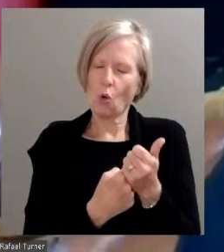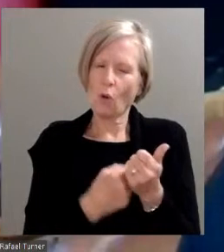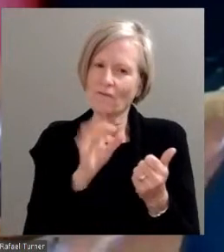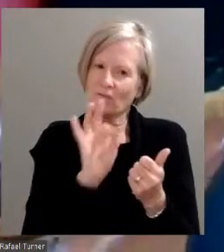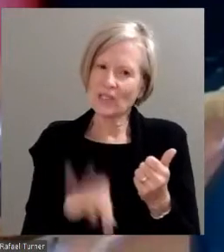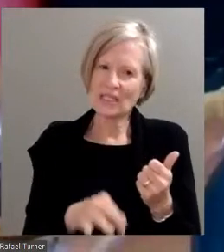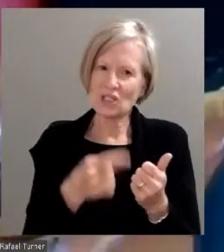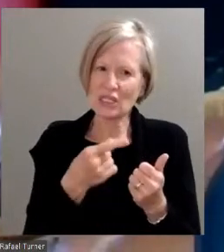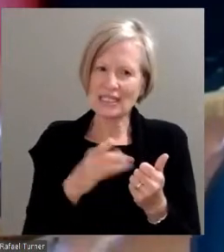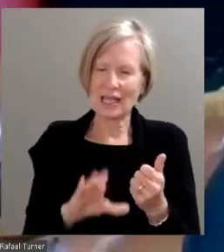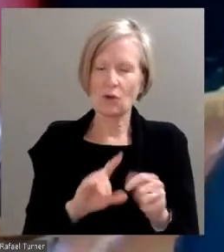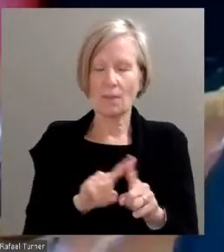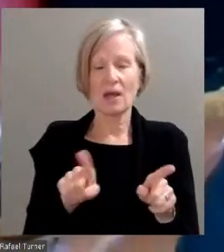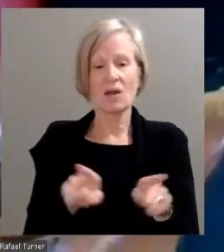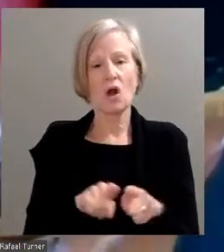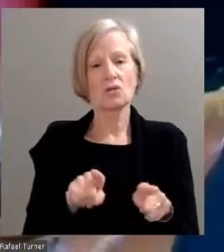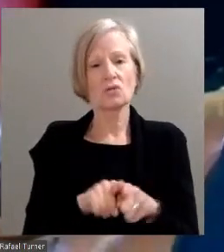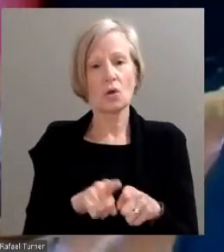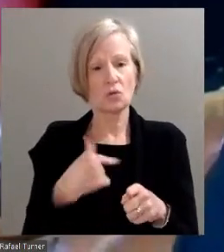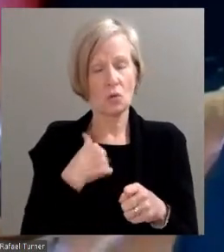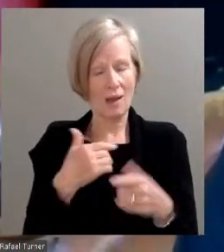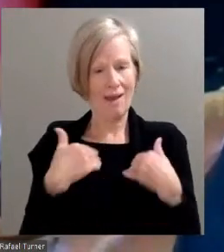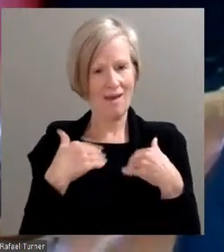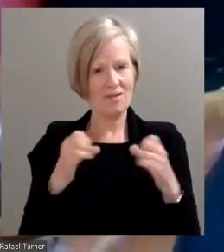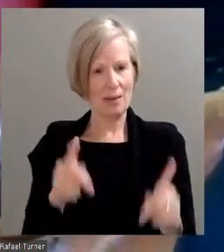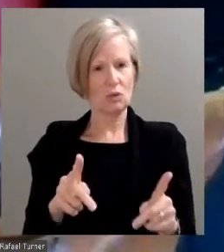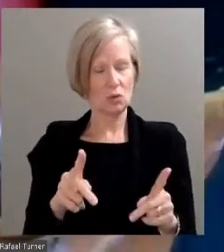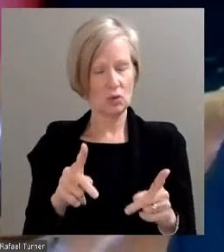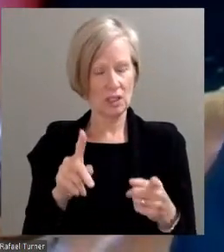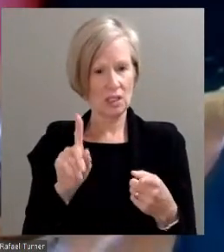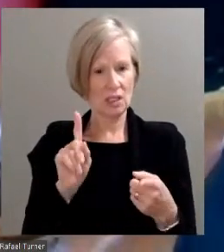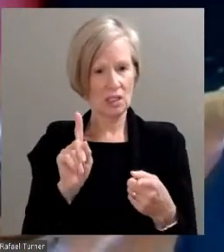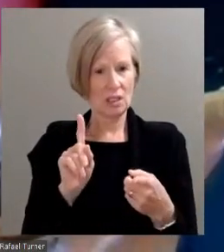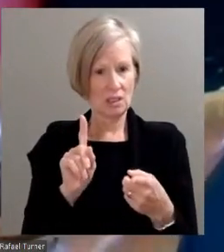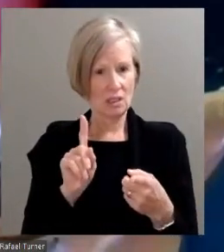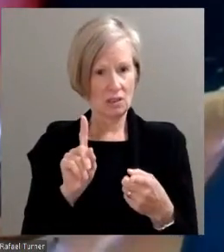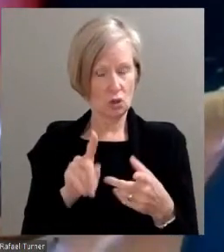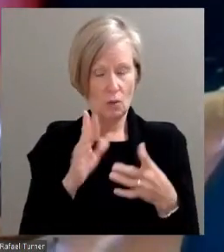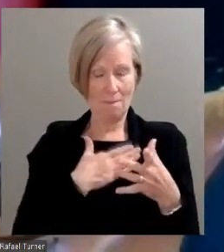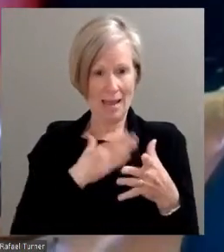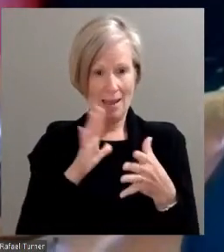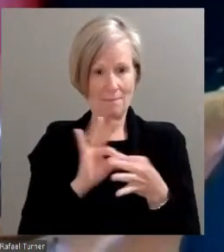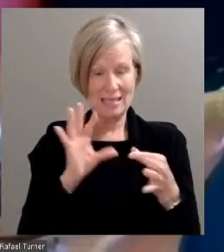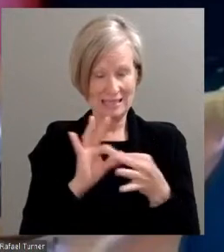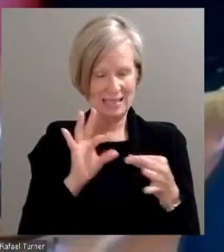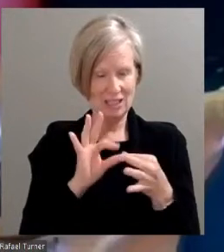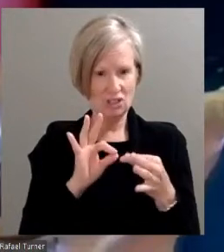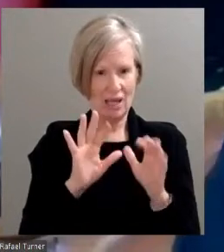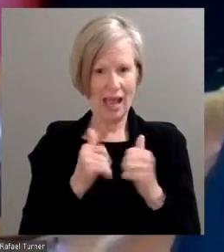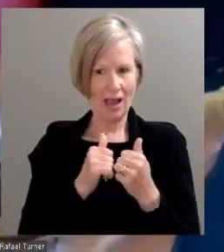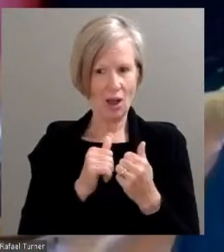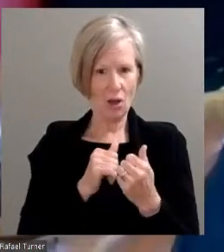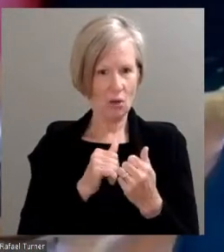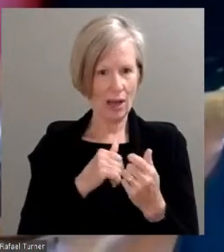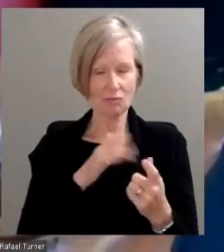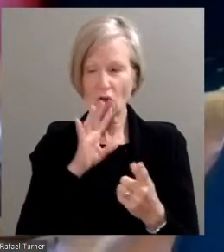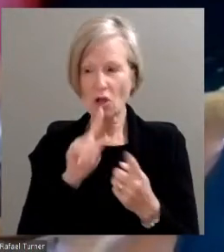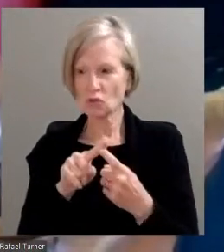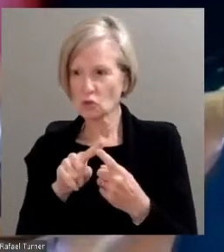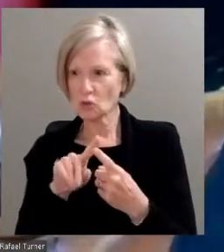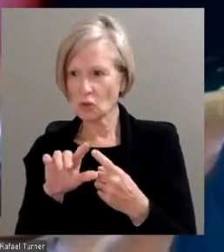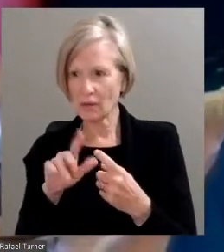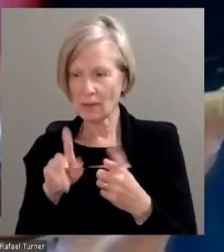County. But two, also, just to have an opportunity to get my message out and talk to residents. I continue to work